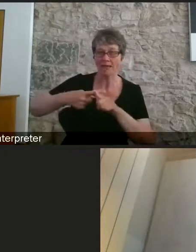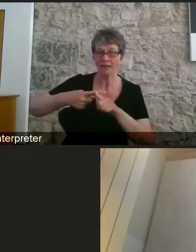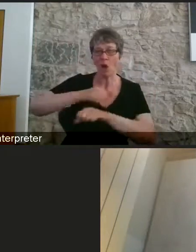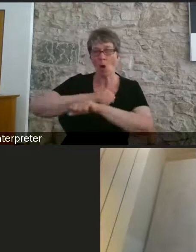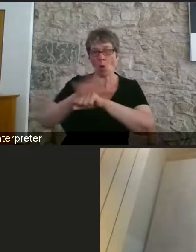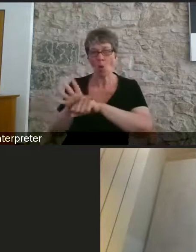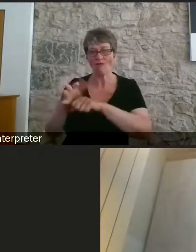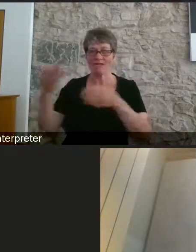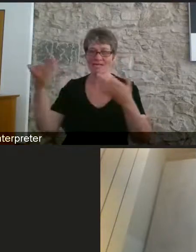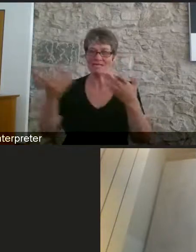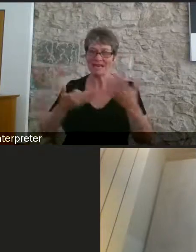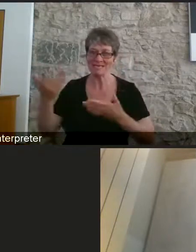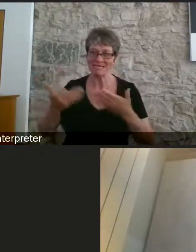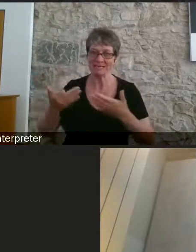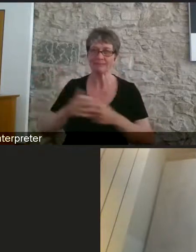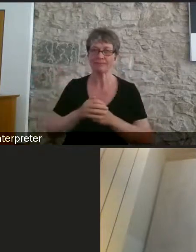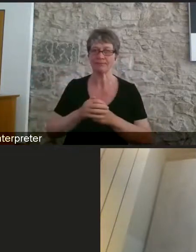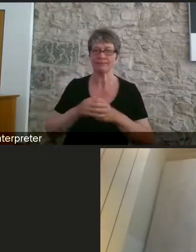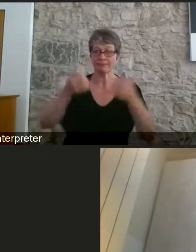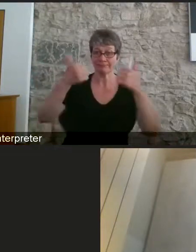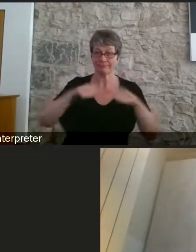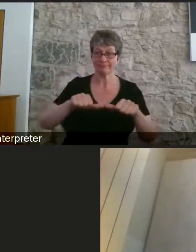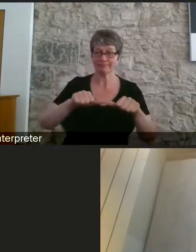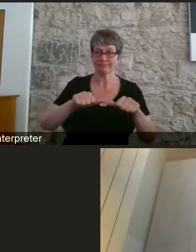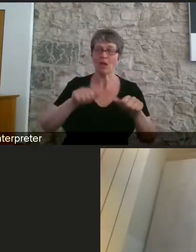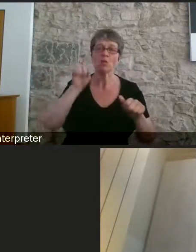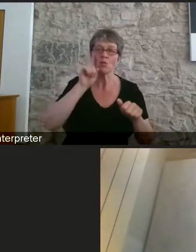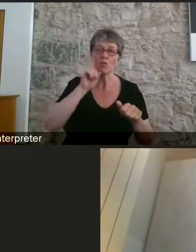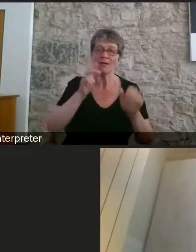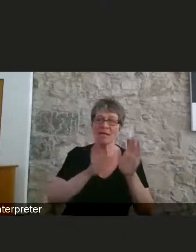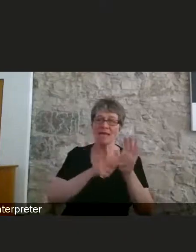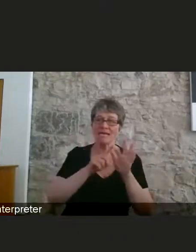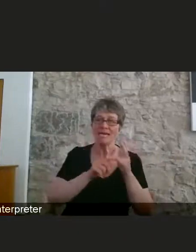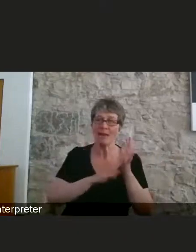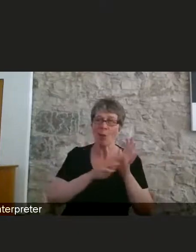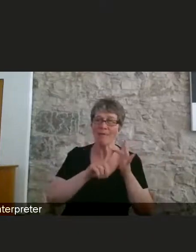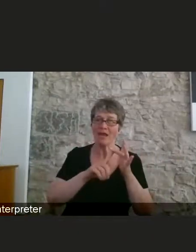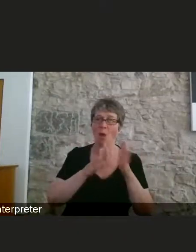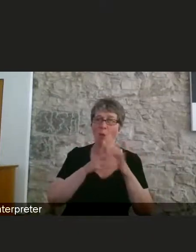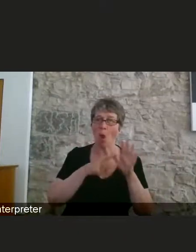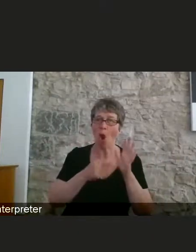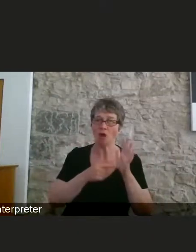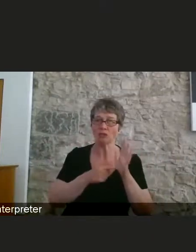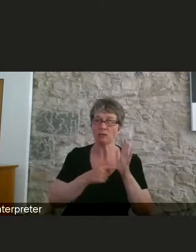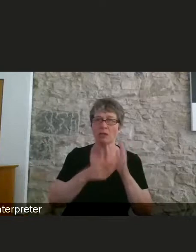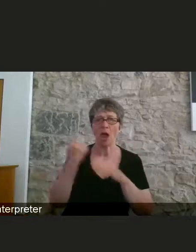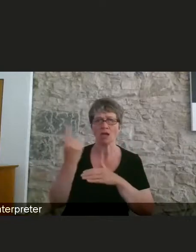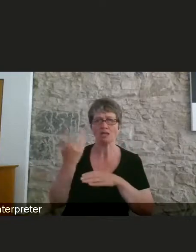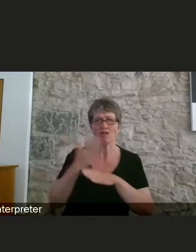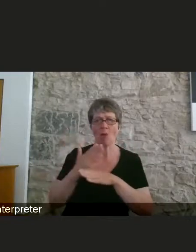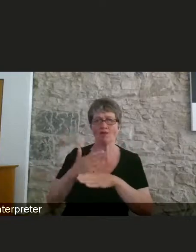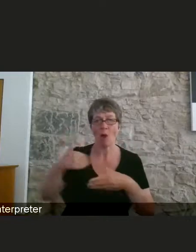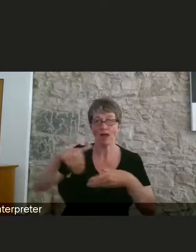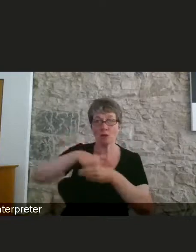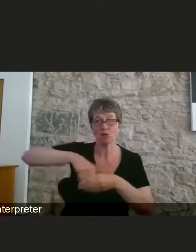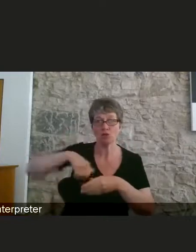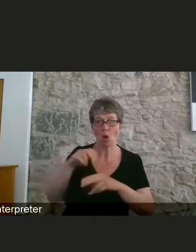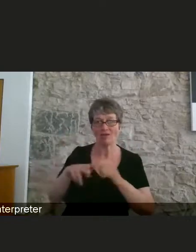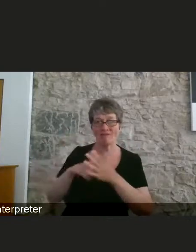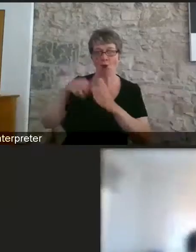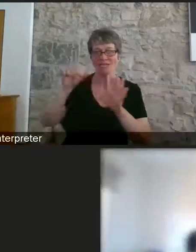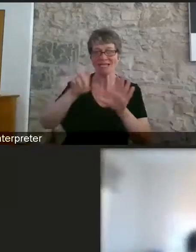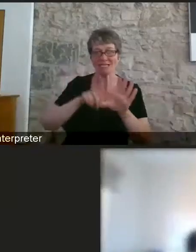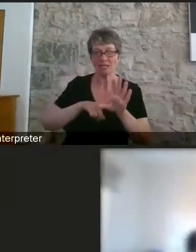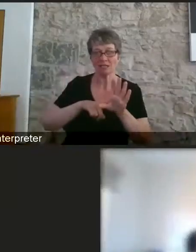Our next panellist is Naomi Wacht. Naomi has worked for Inclusion Scotland for six years, an expert in accessible recruitment